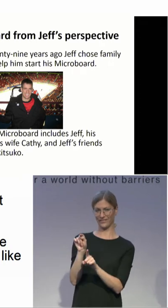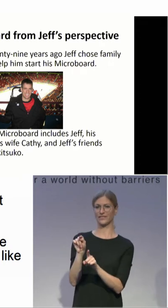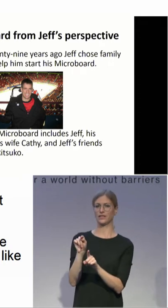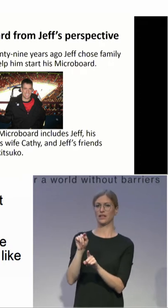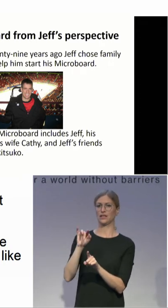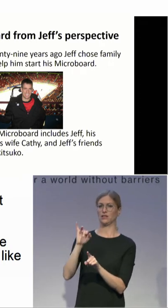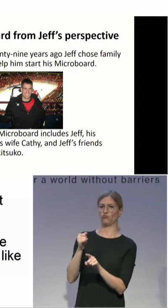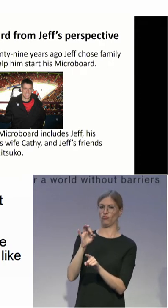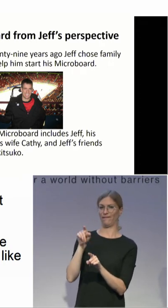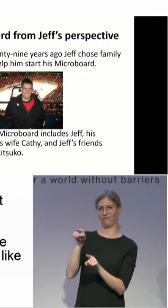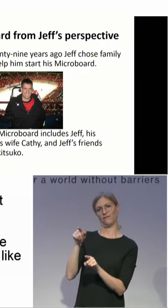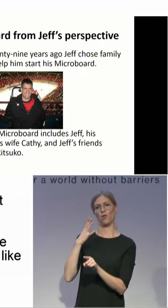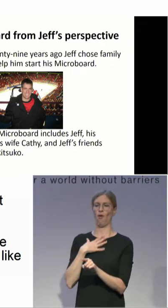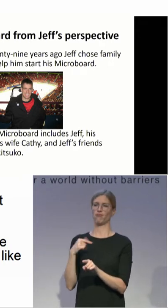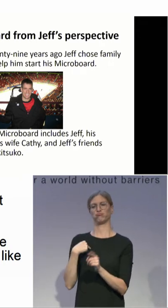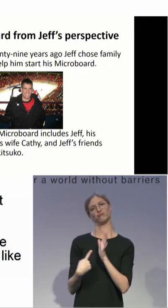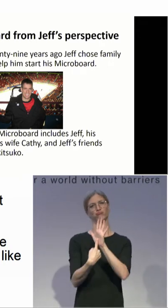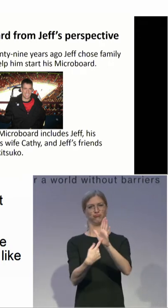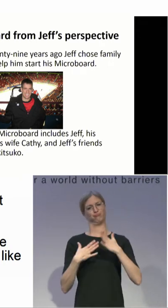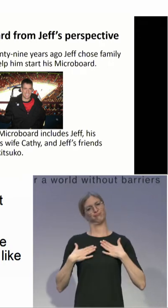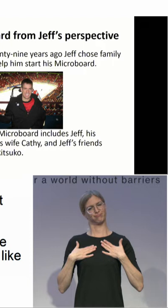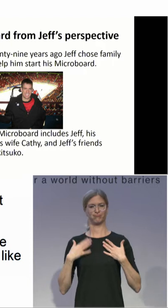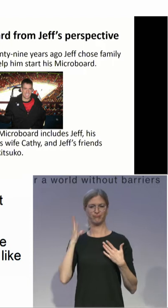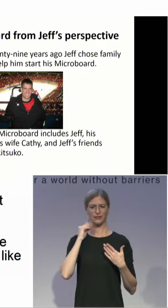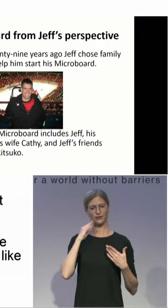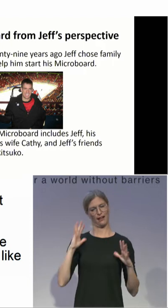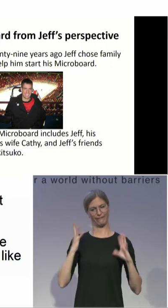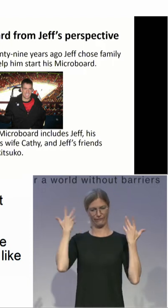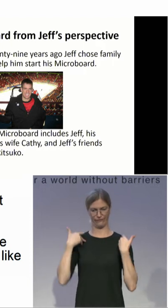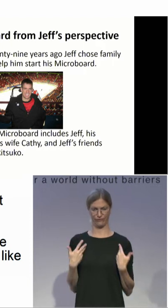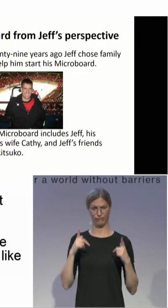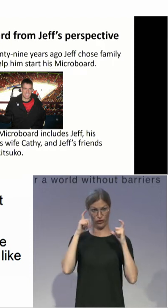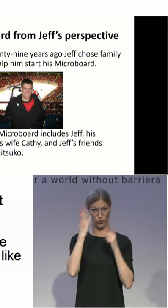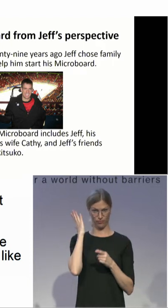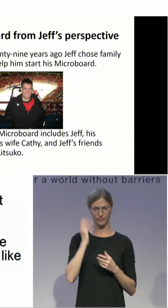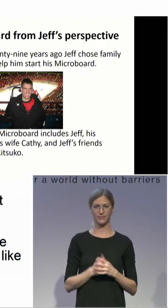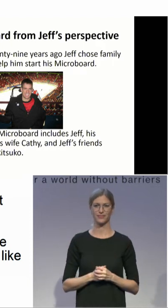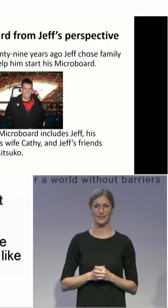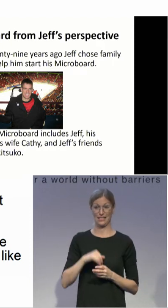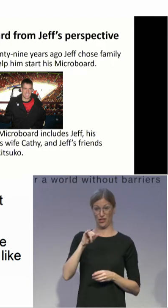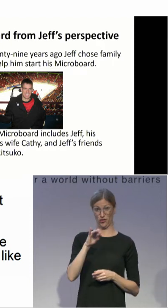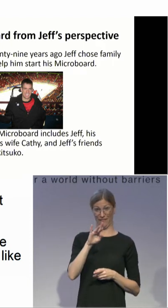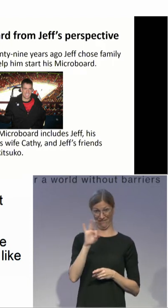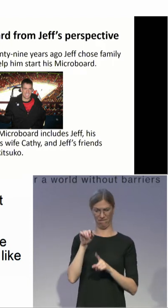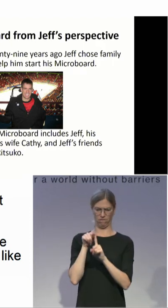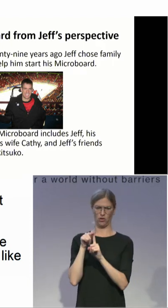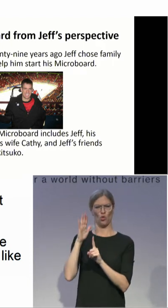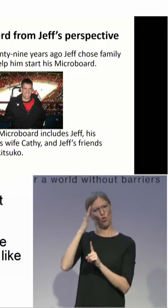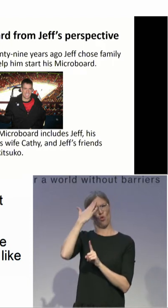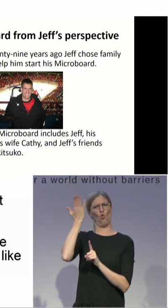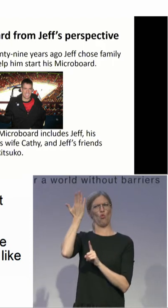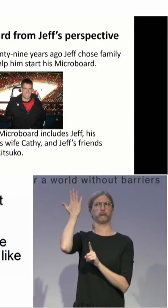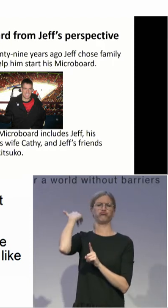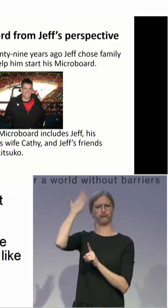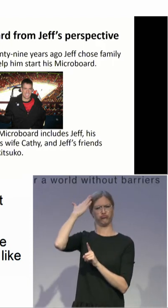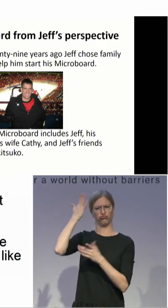nearly 30 years ago. And Jeff picked the people that are on his microboard and often will change